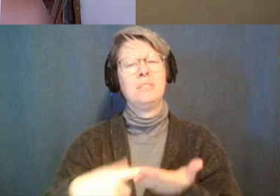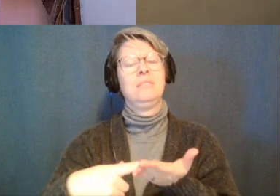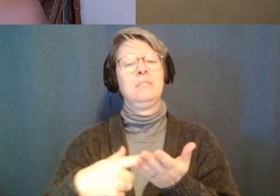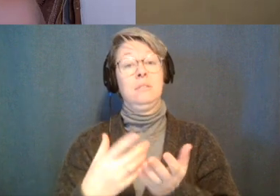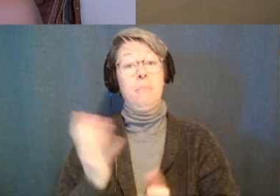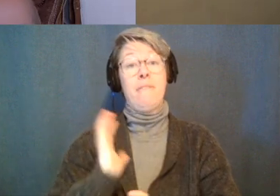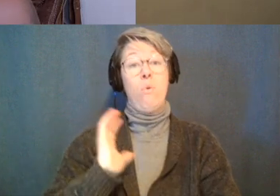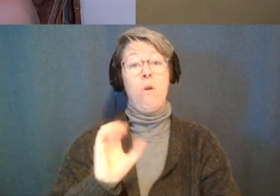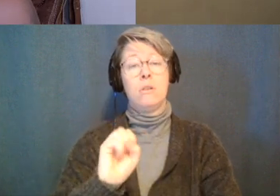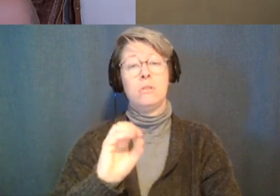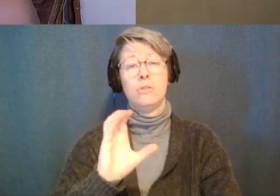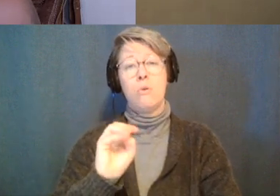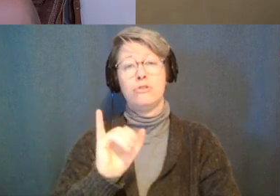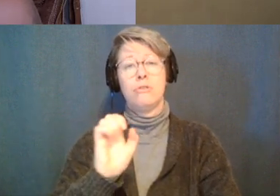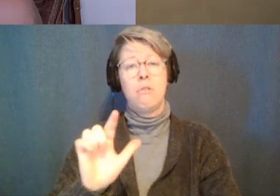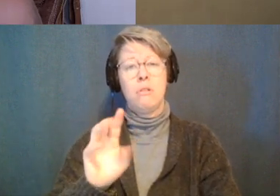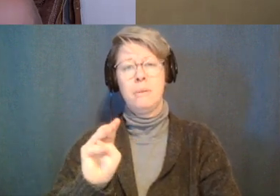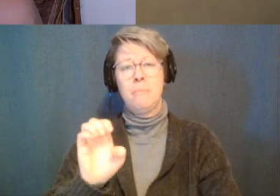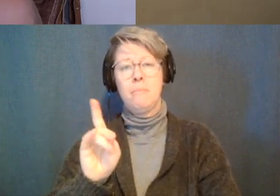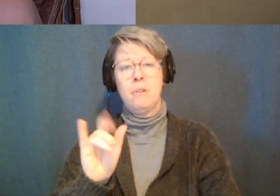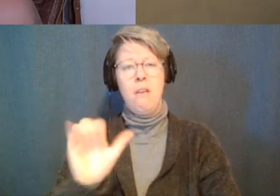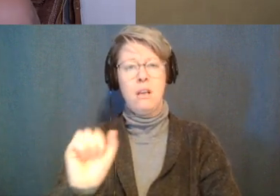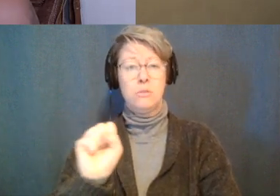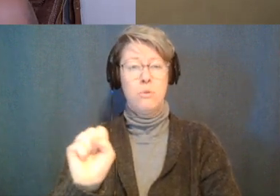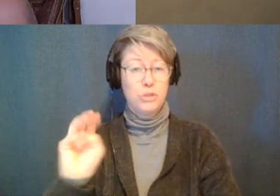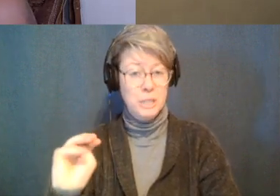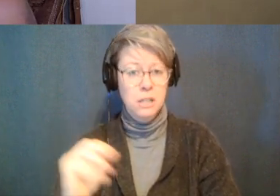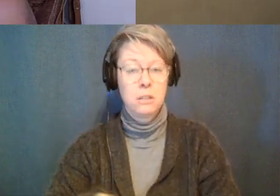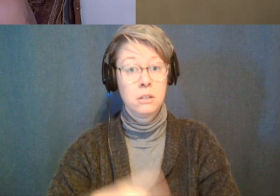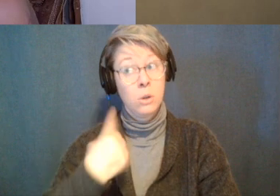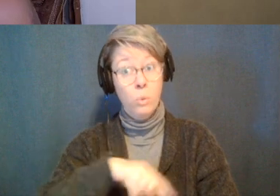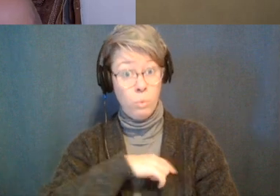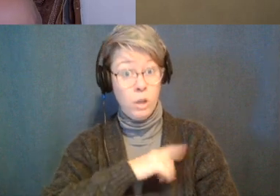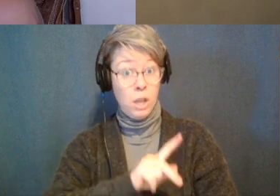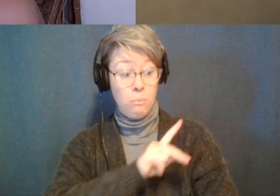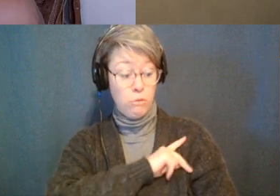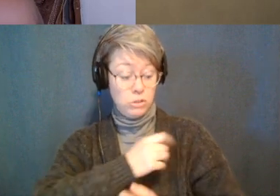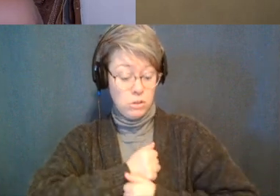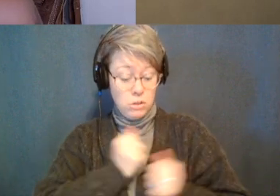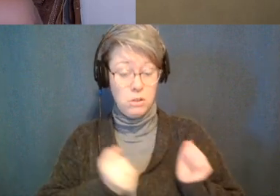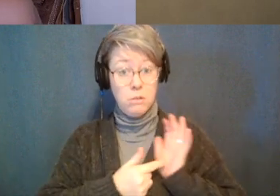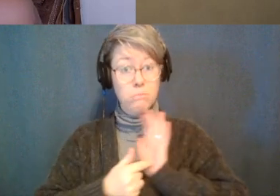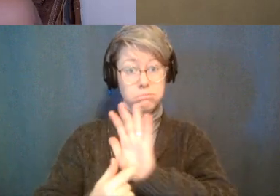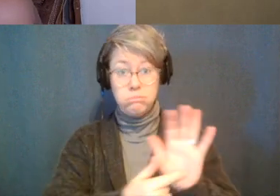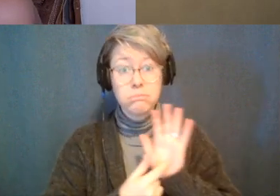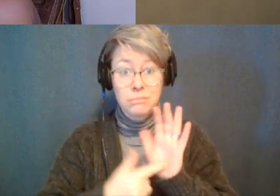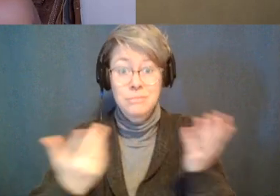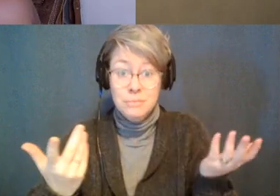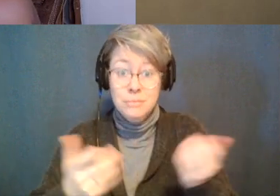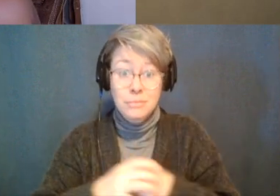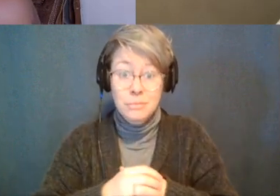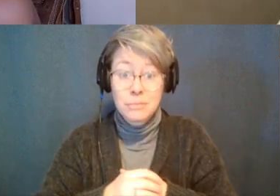um we show our personalities on social media we become so um